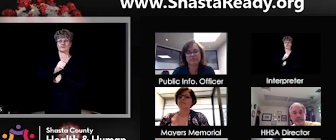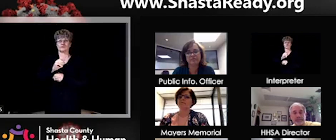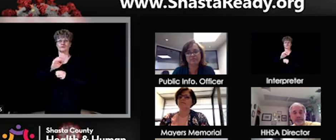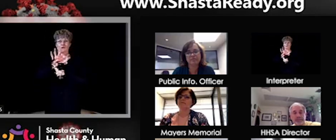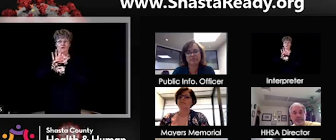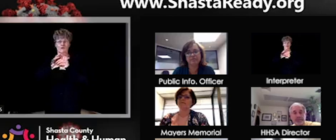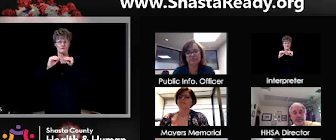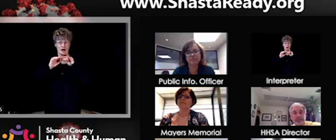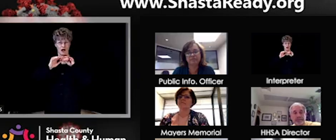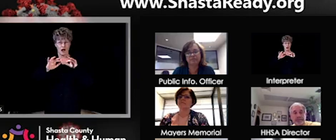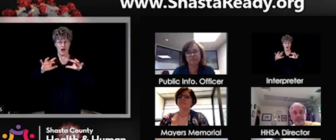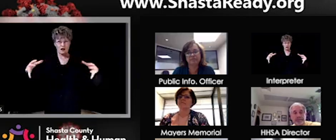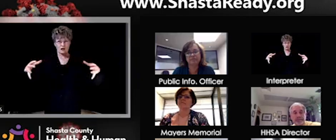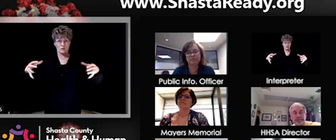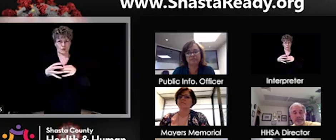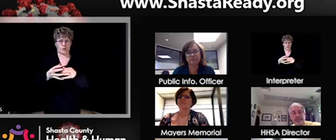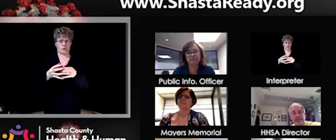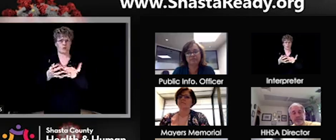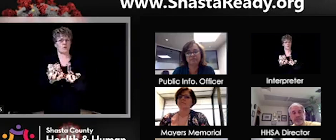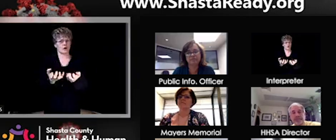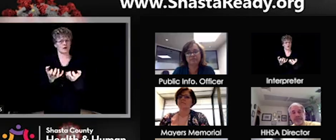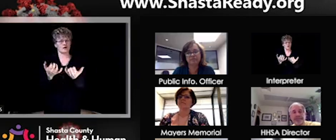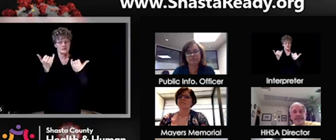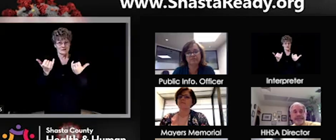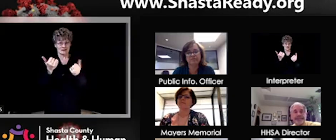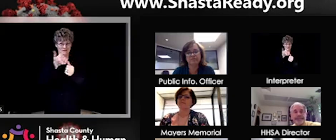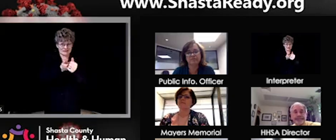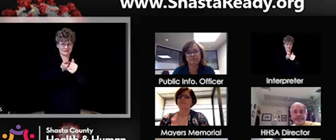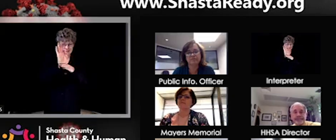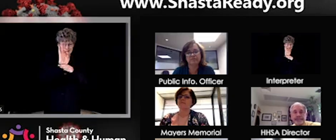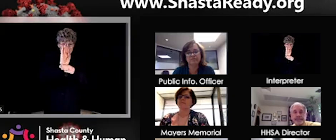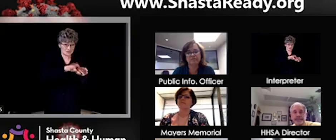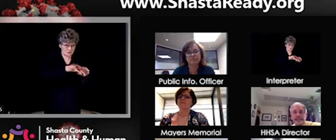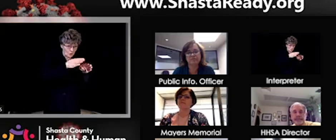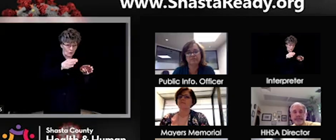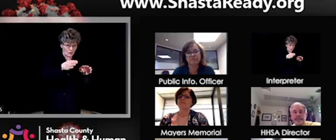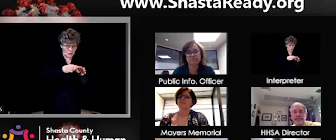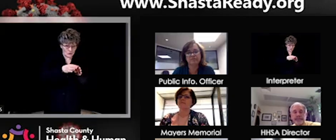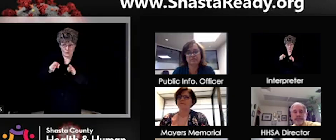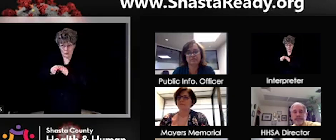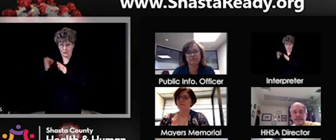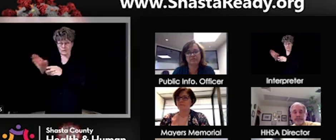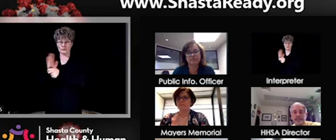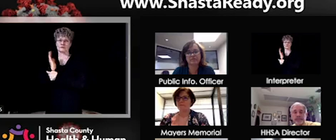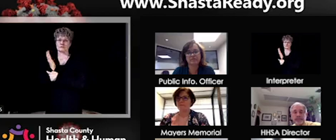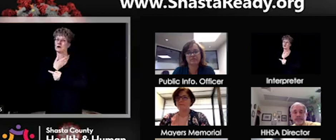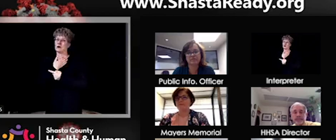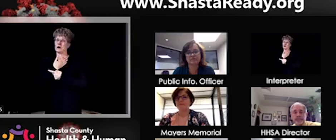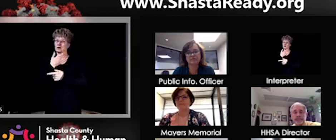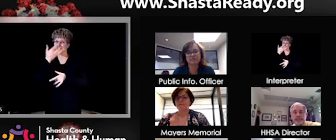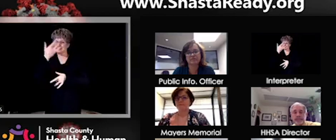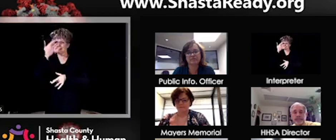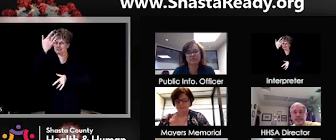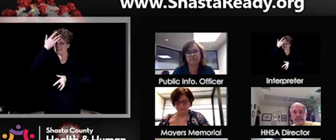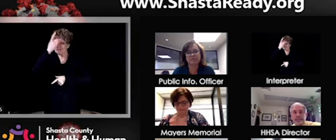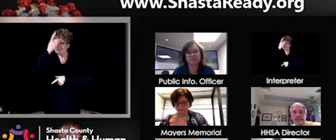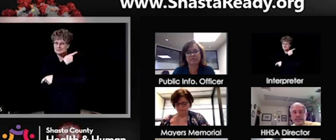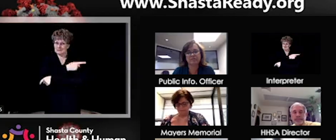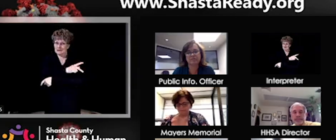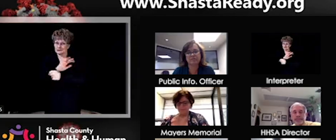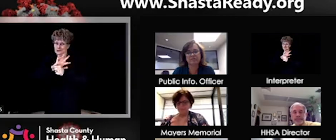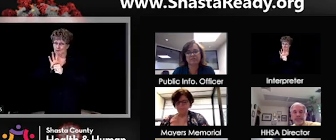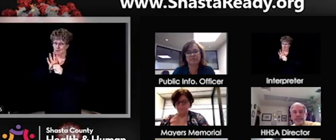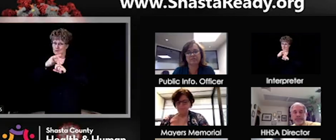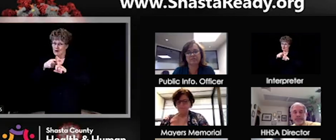open. And so, um, we are all going to have to sacrifice and, uh, let those activities go. And that's up to us.